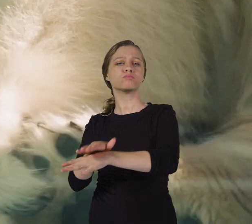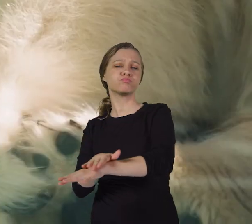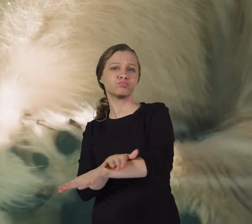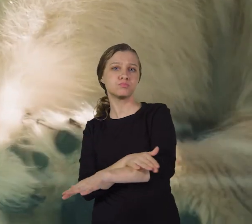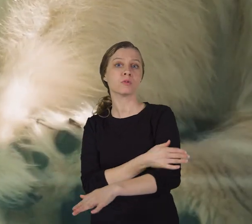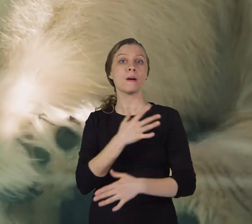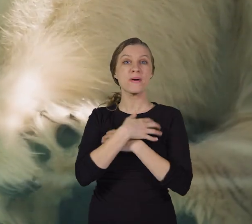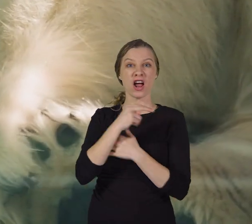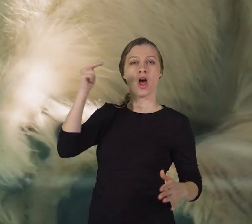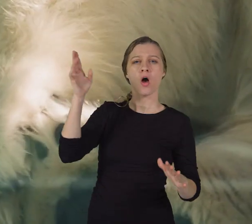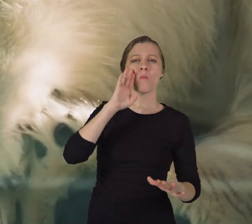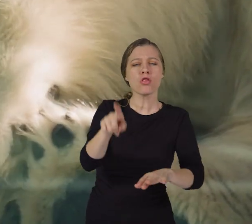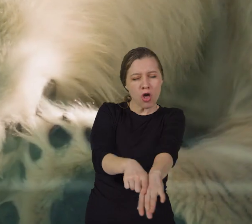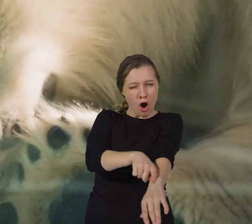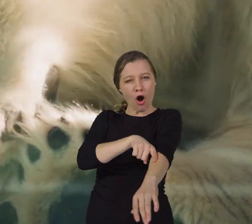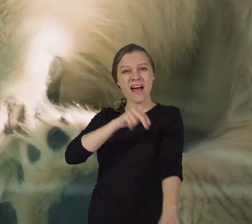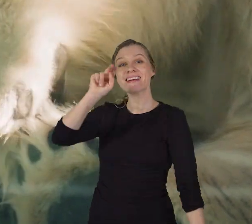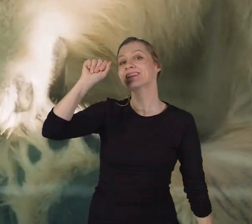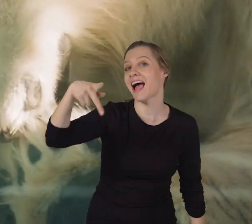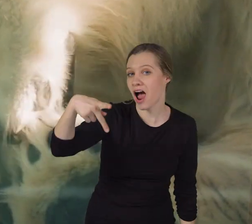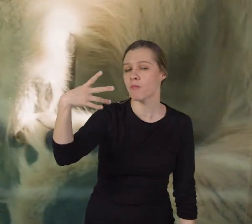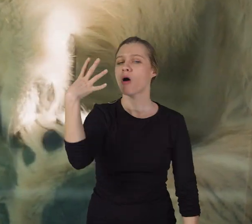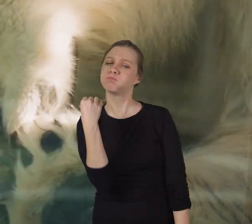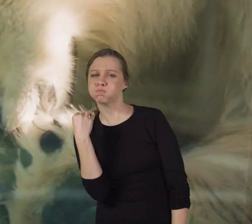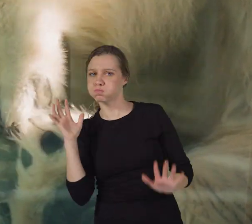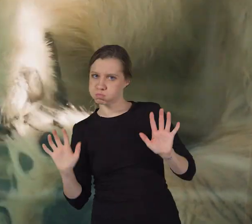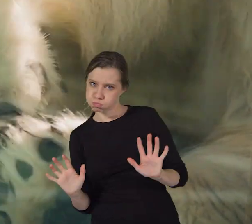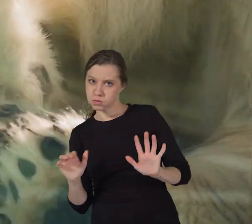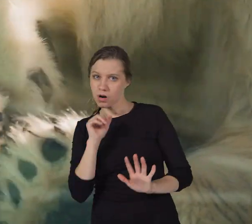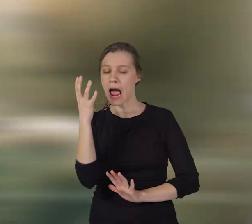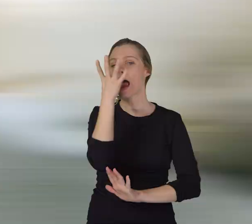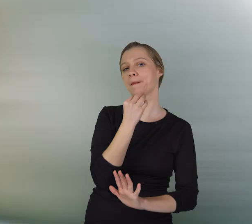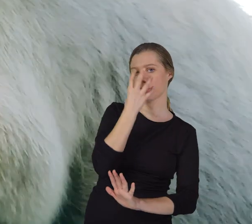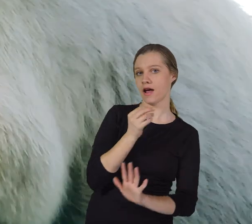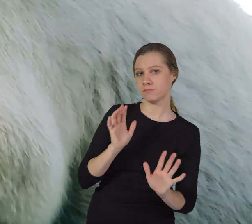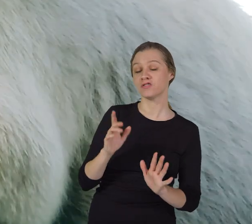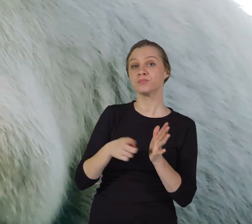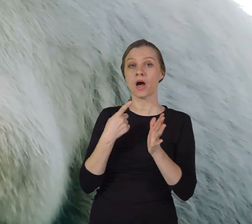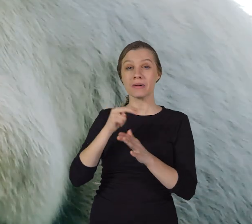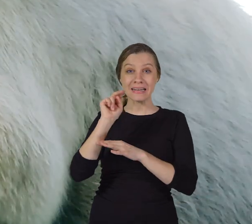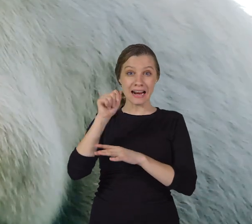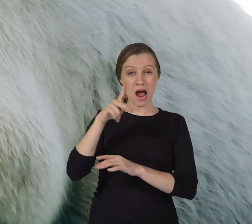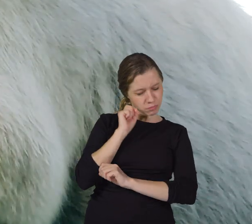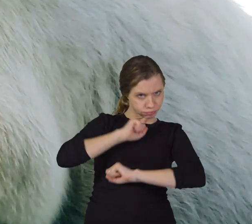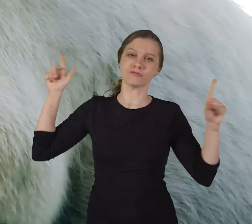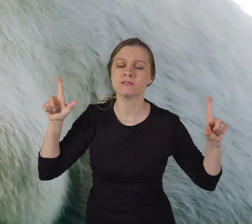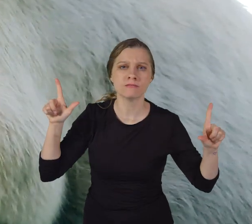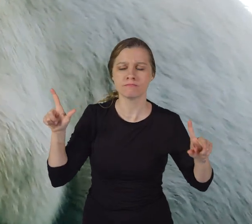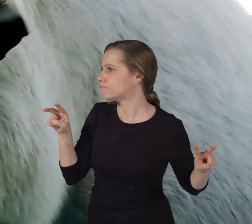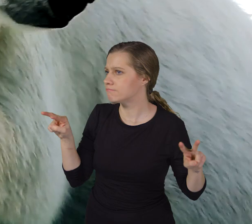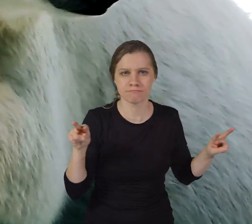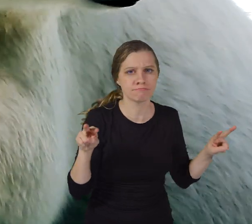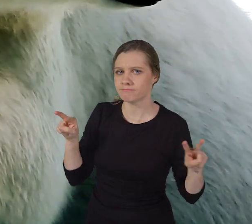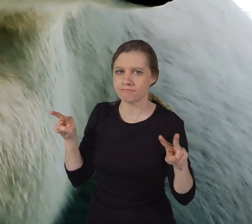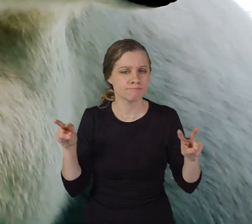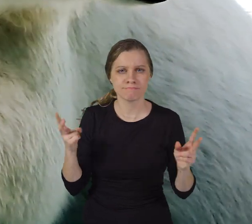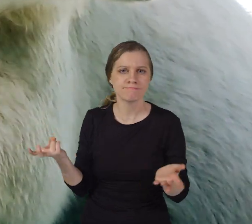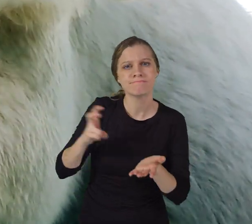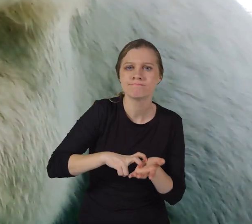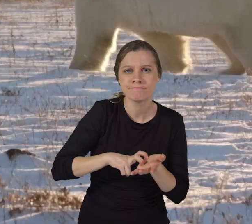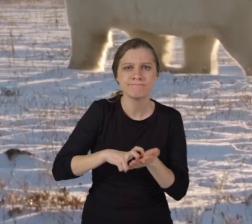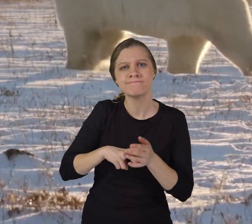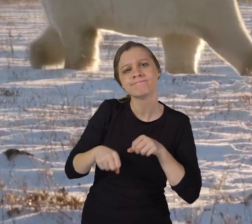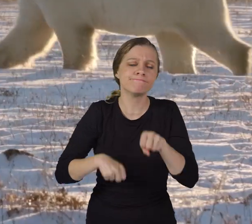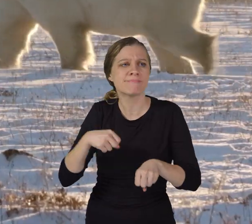Bears in the north take a really, really long nap. And sometimes, they wake up during the nap,